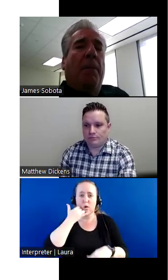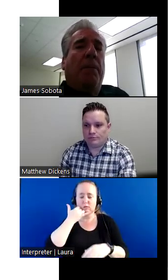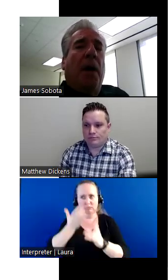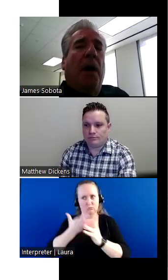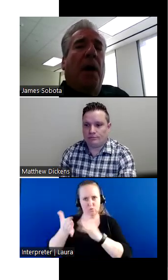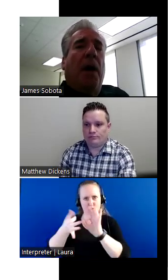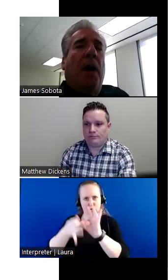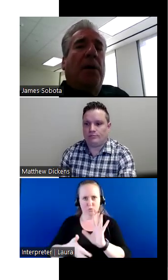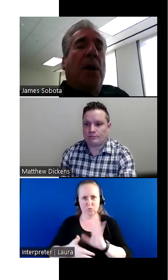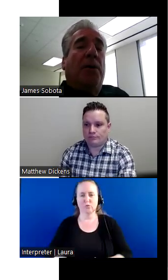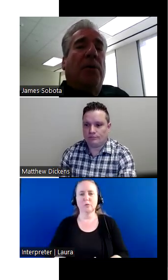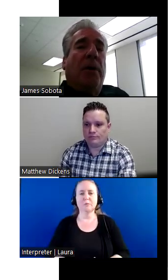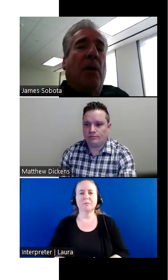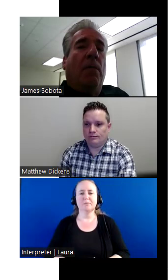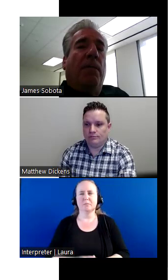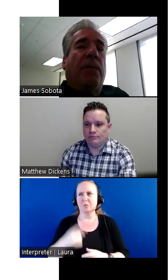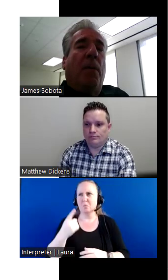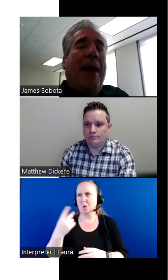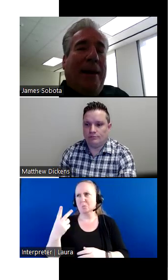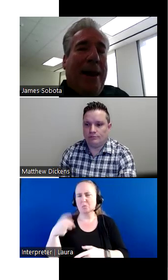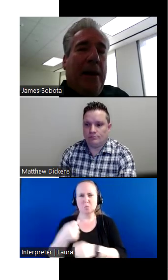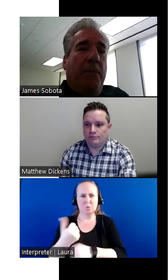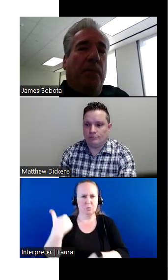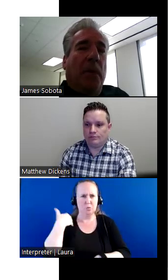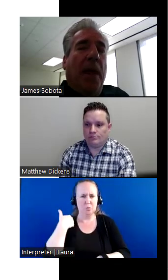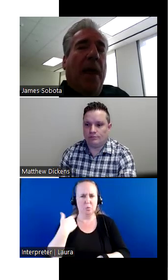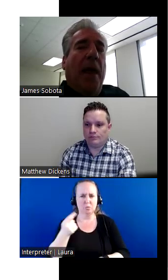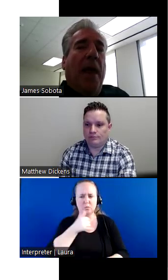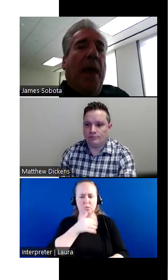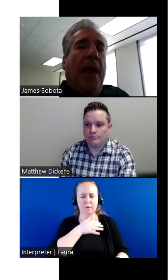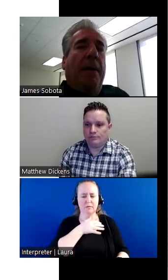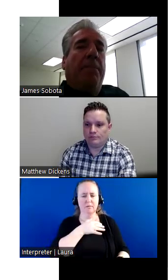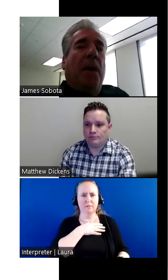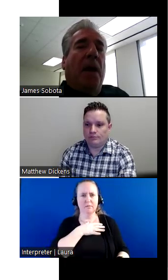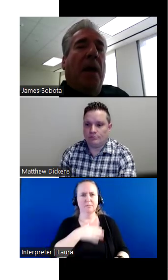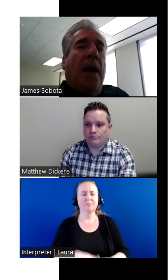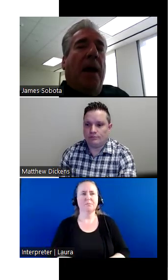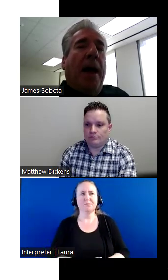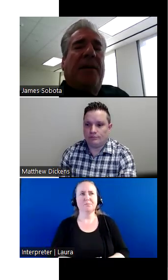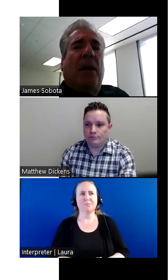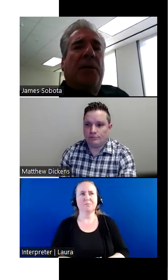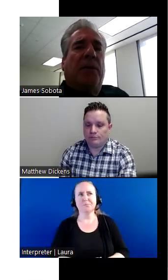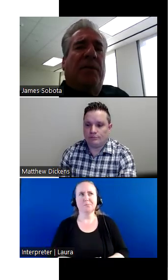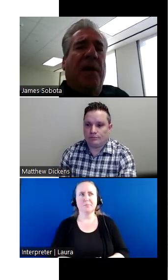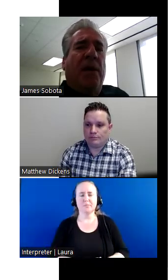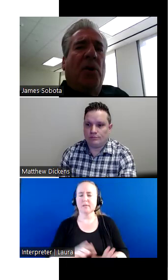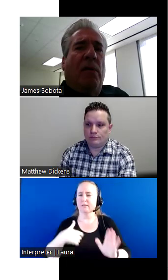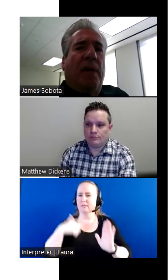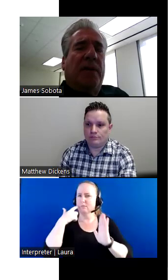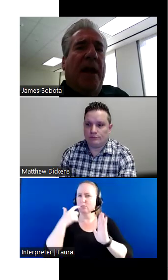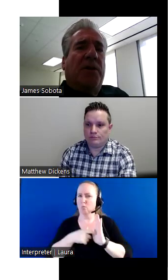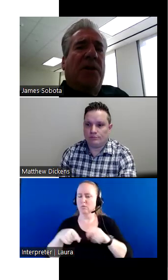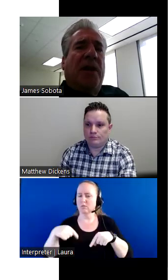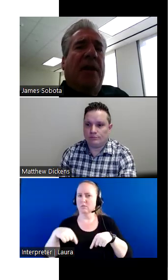um, a year or two ago from a lady. And, uh, I could tell she was very